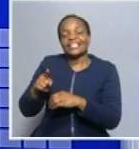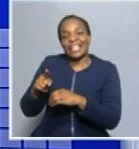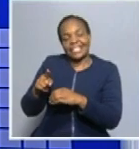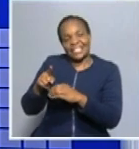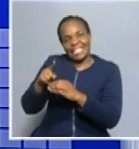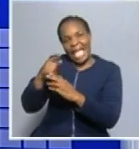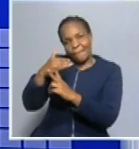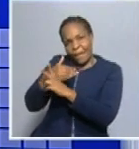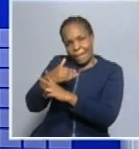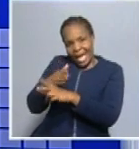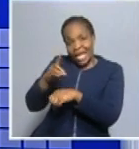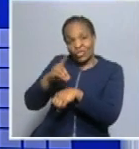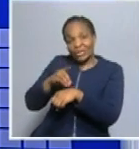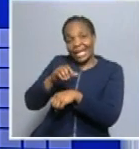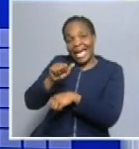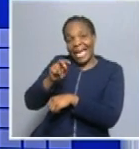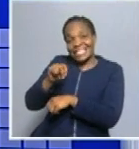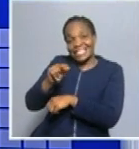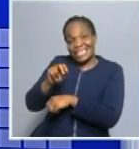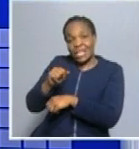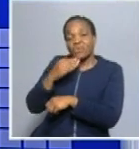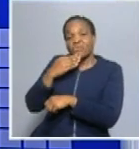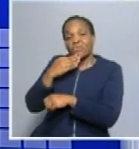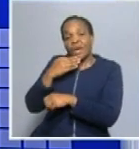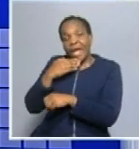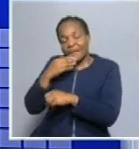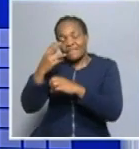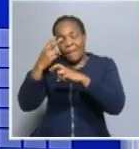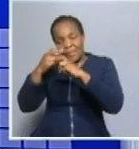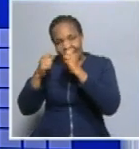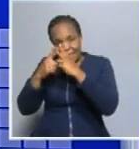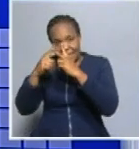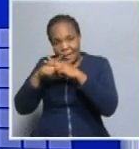Dr. Anina Dutoy talking to us about the psychological effects of COVID-19.